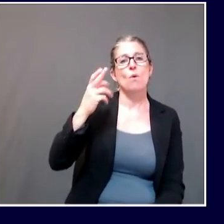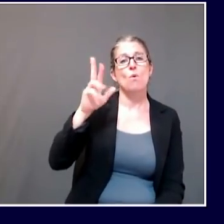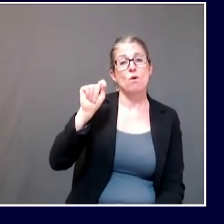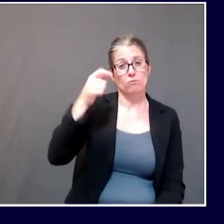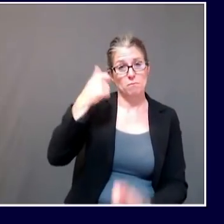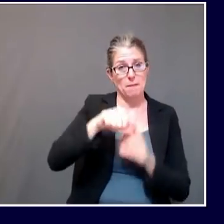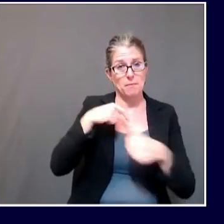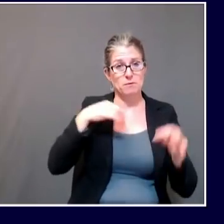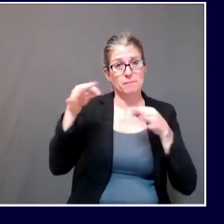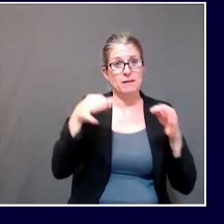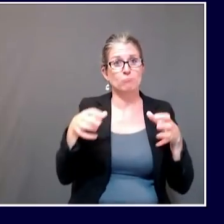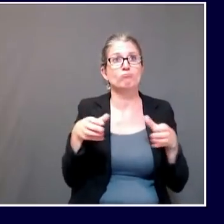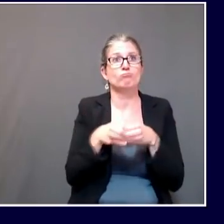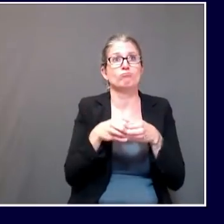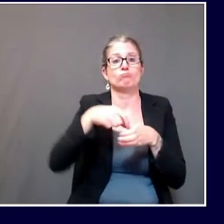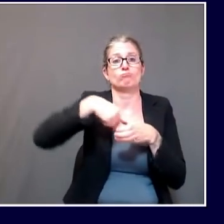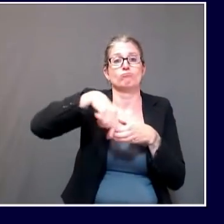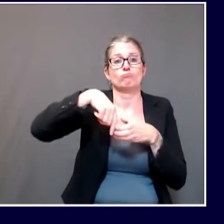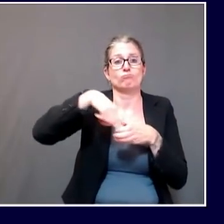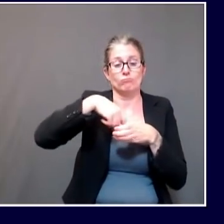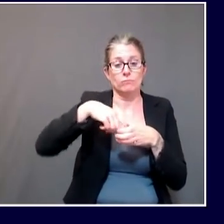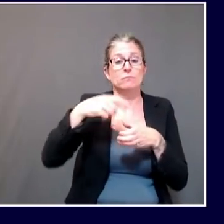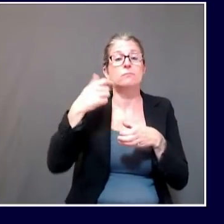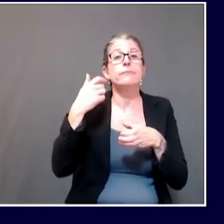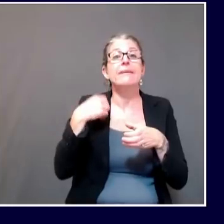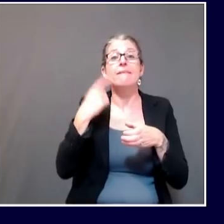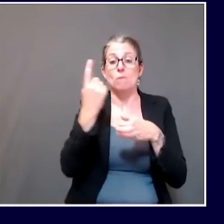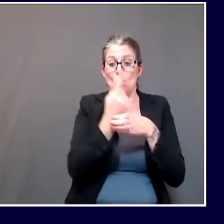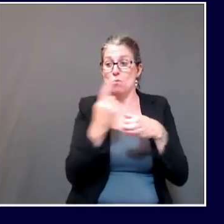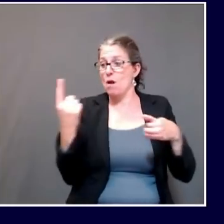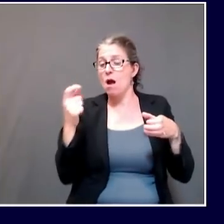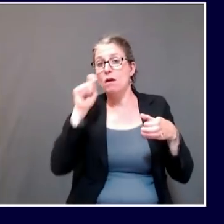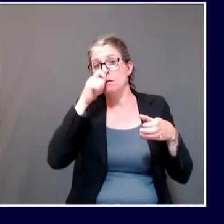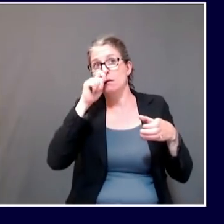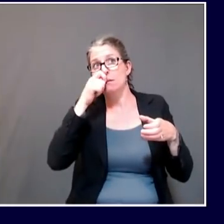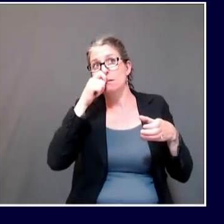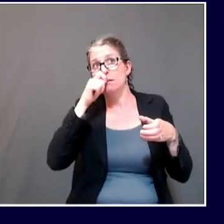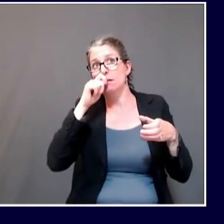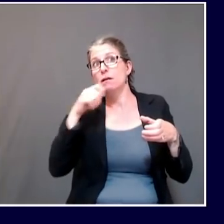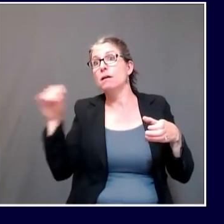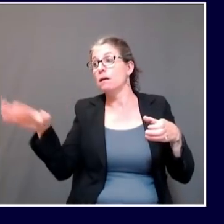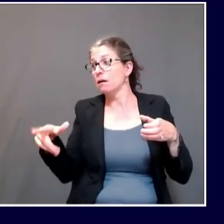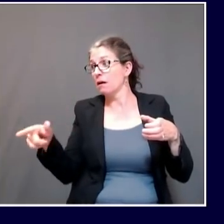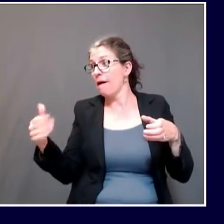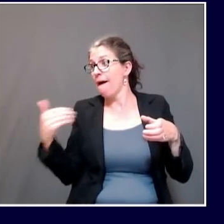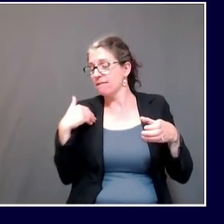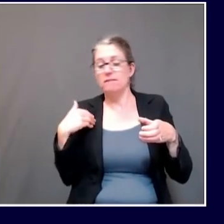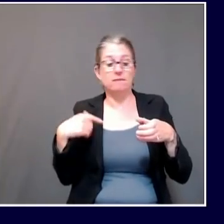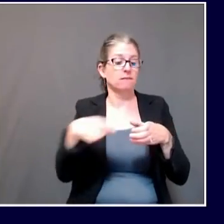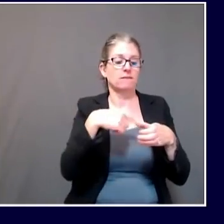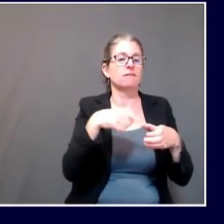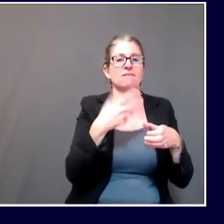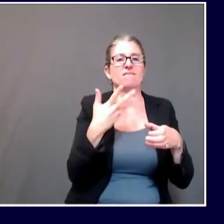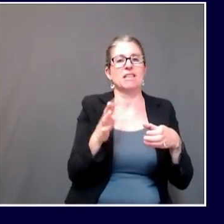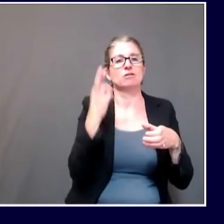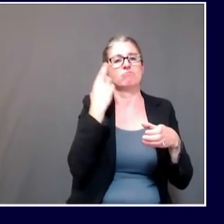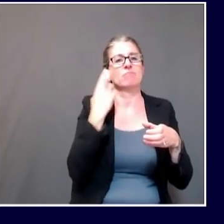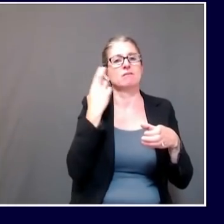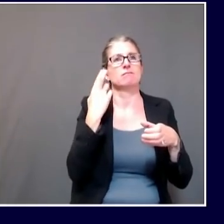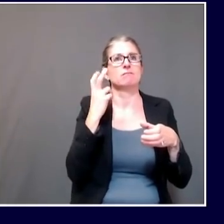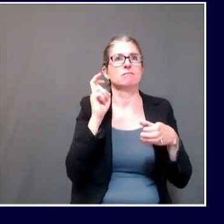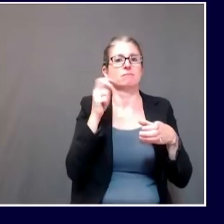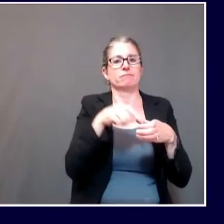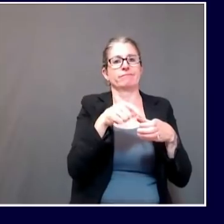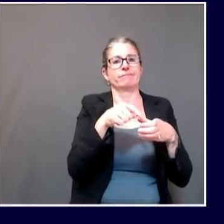exposed are not introducing COVID-19 to individuals who have not been exposed at all. Those are the recommendations